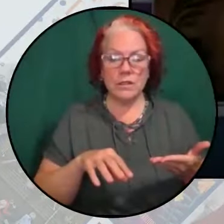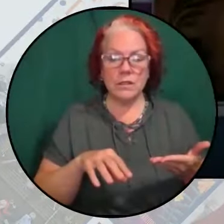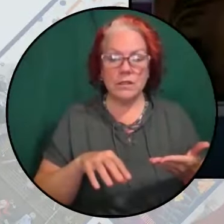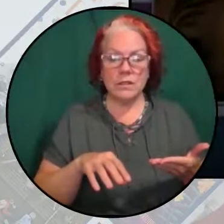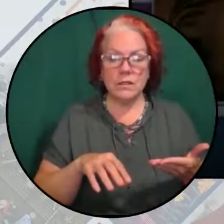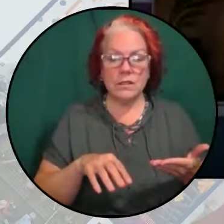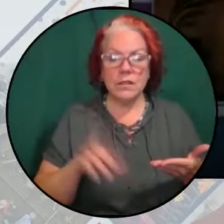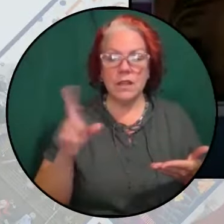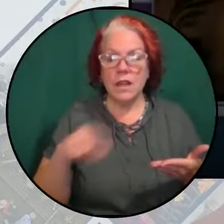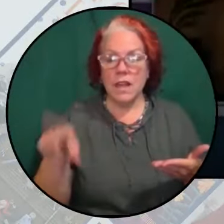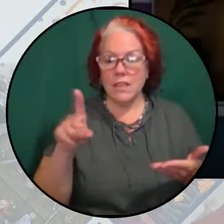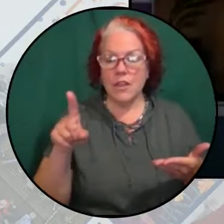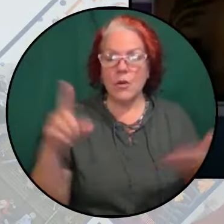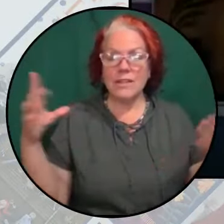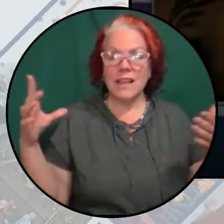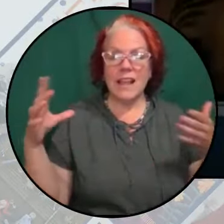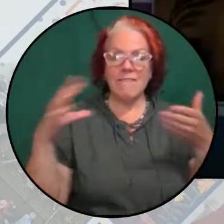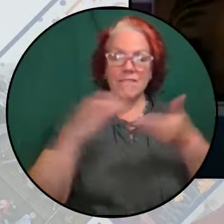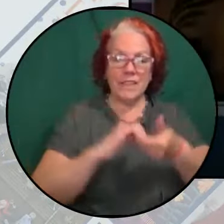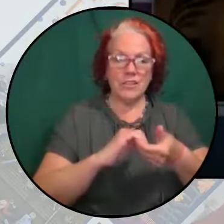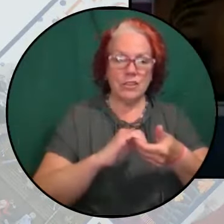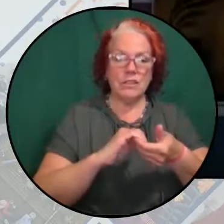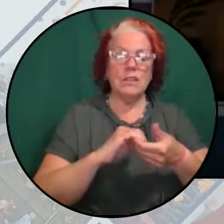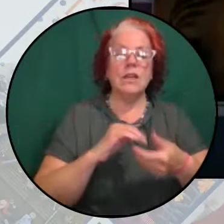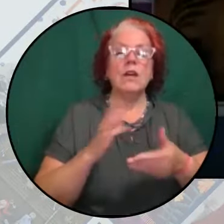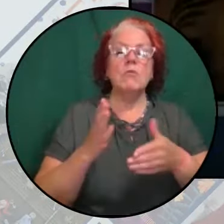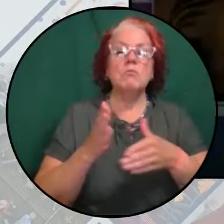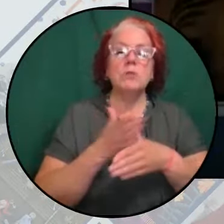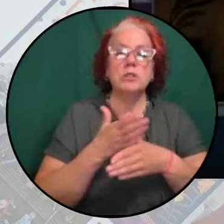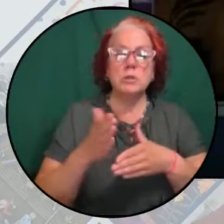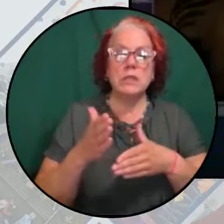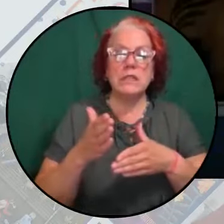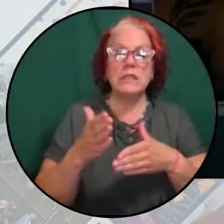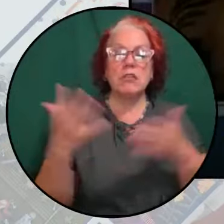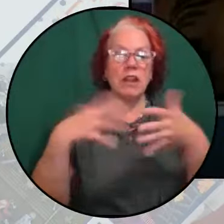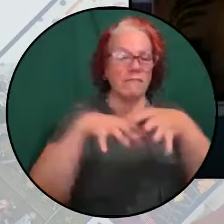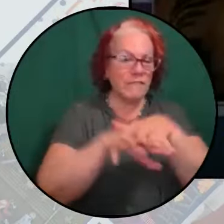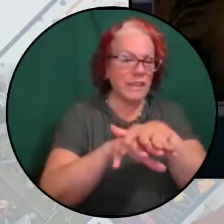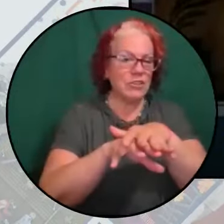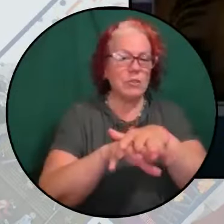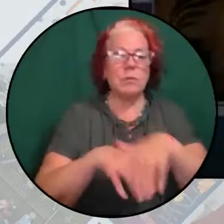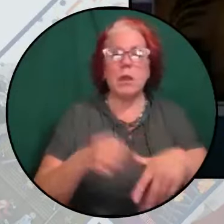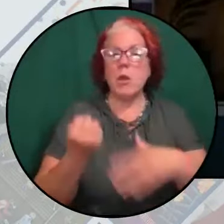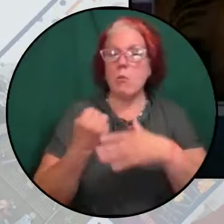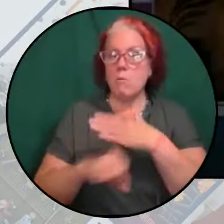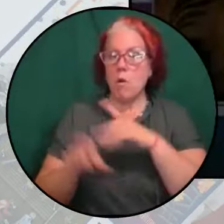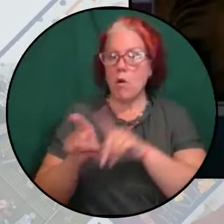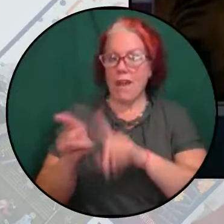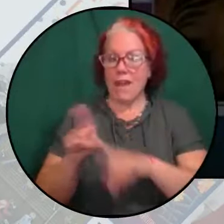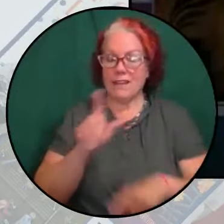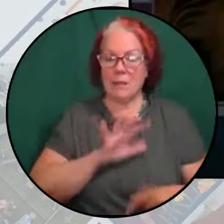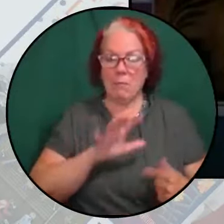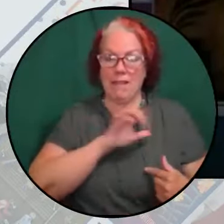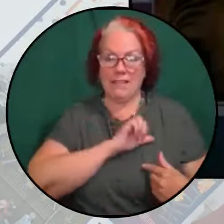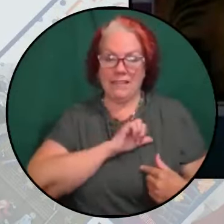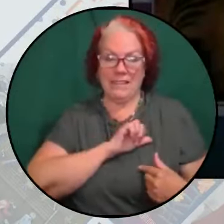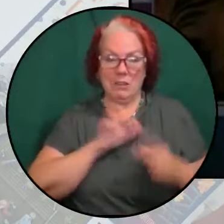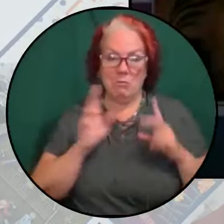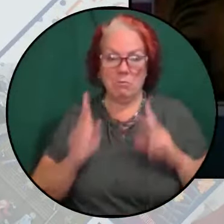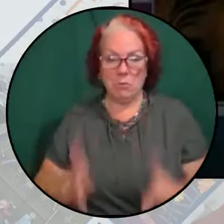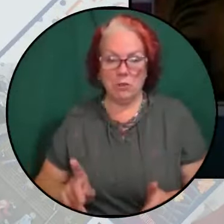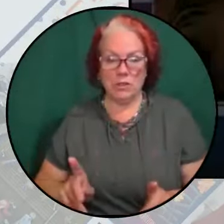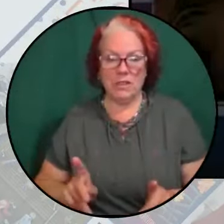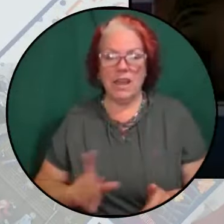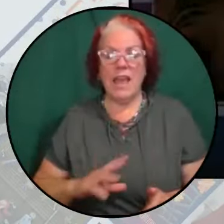there is a conflation between being born as a Palestinian and this idea that